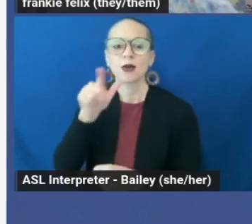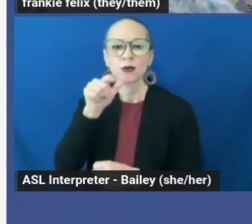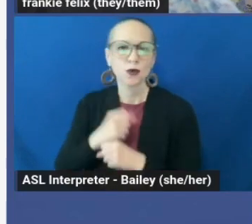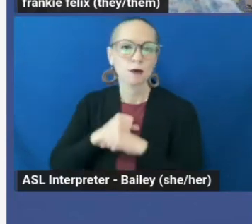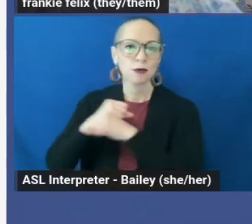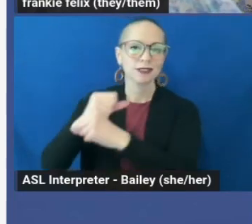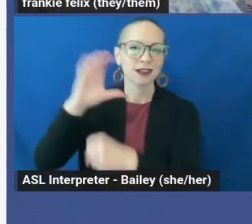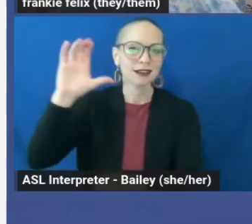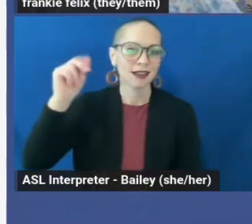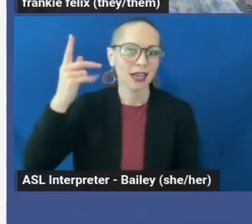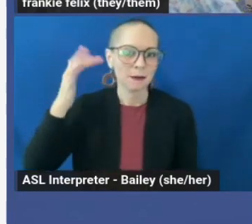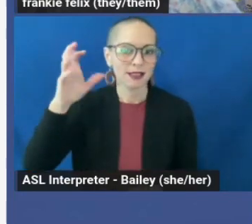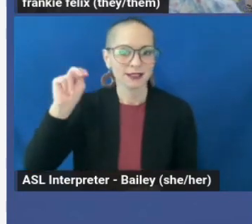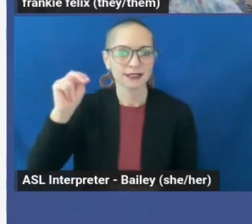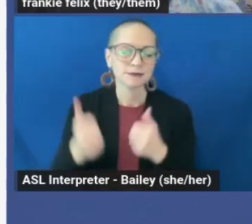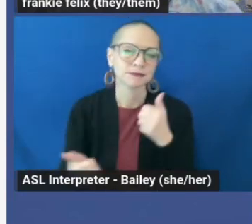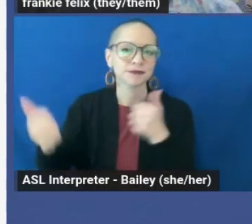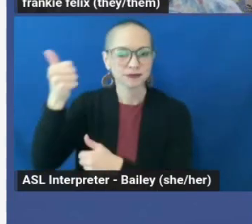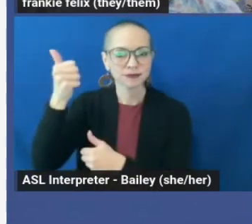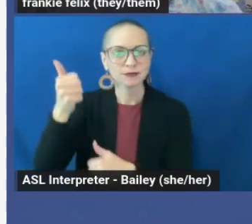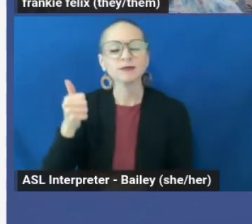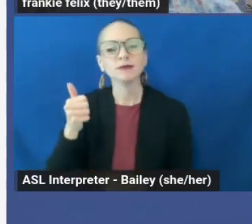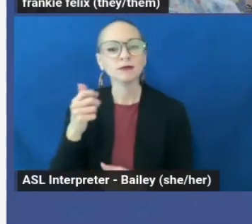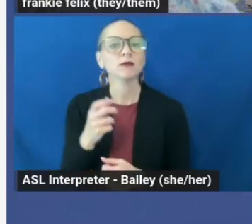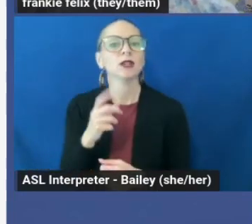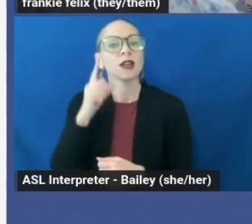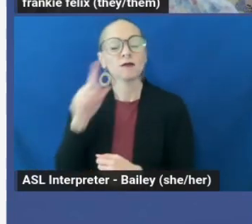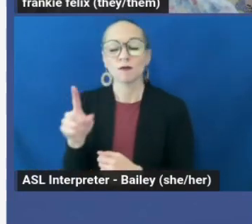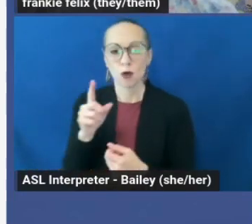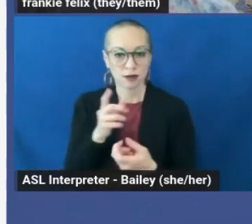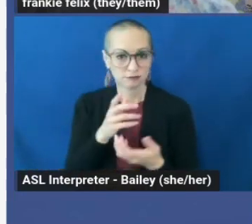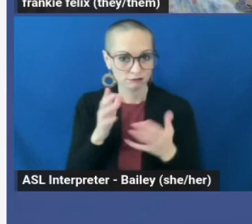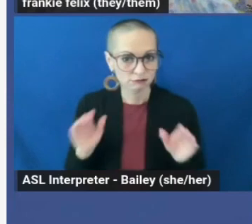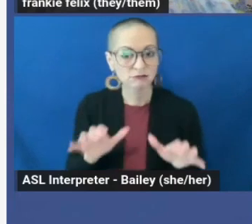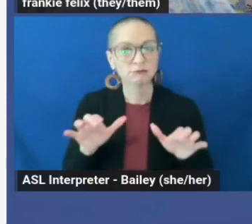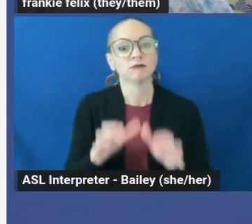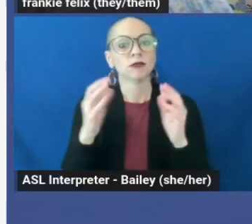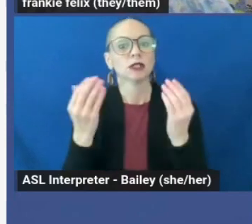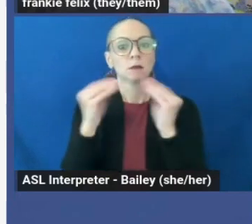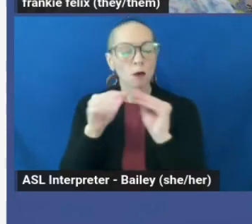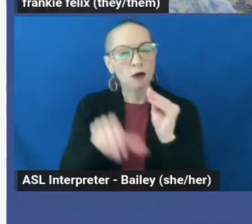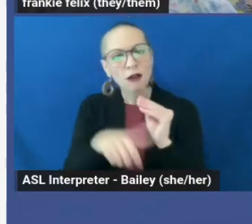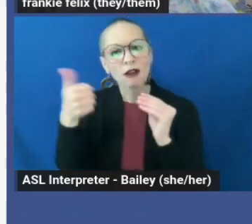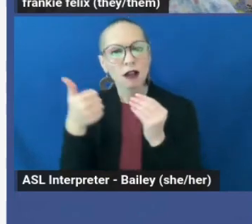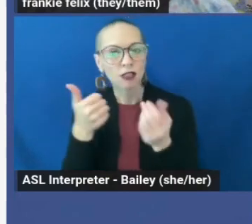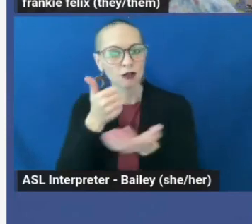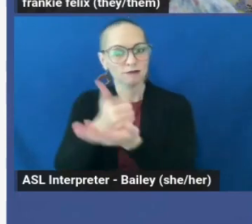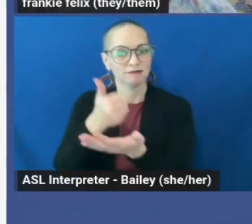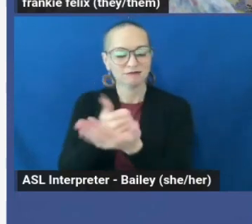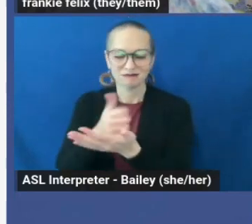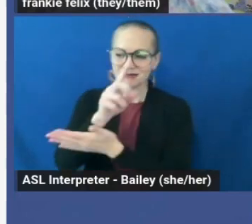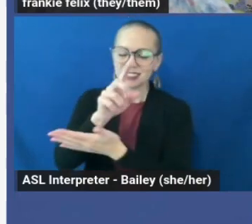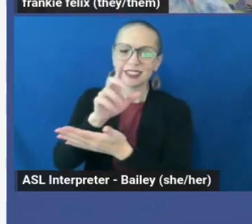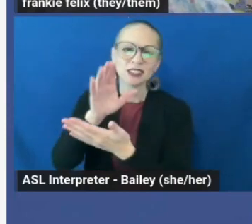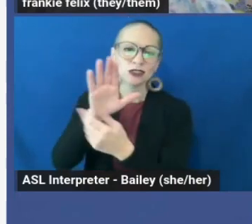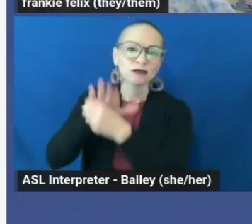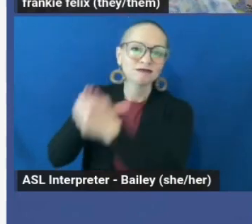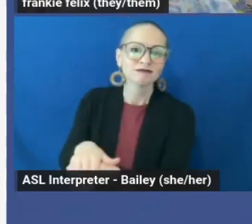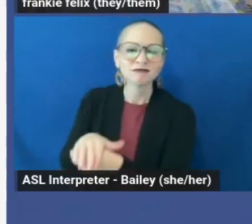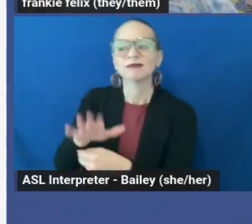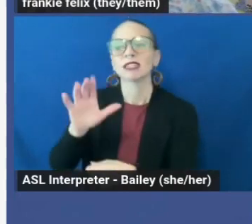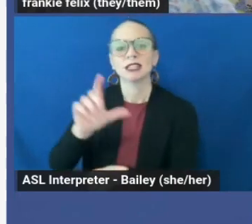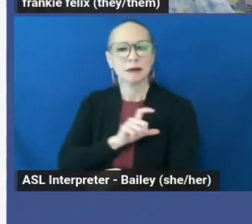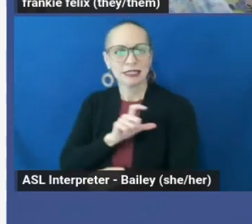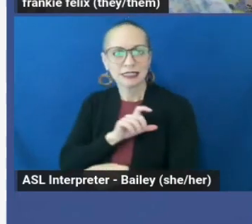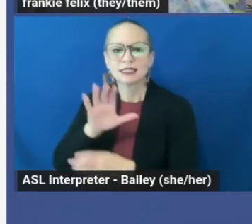state. Connect your fight for sex worker decrim to larger prison abolitionist struggles. Fight to defund police, close